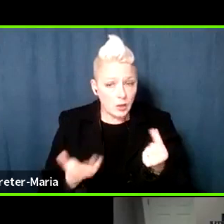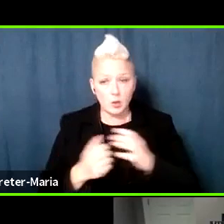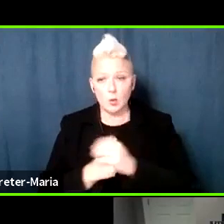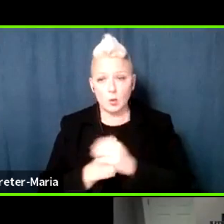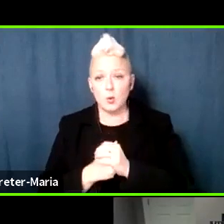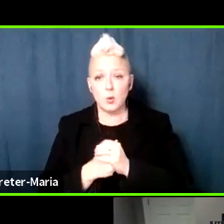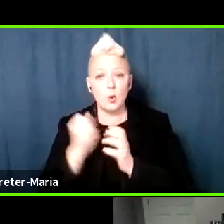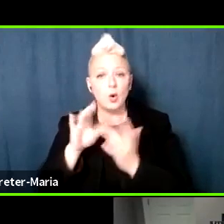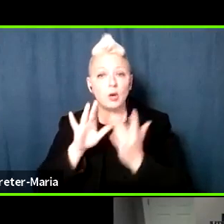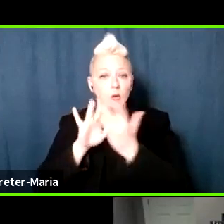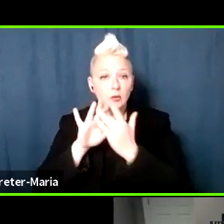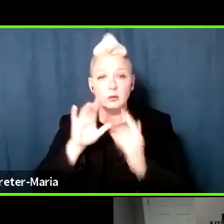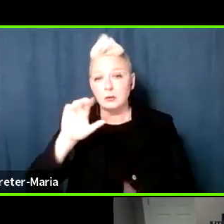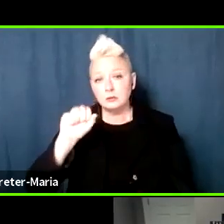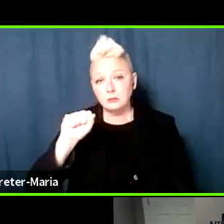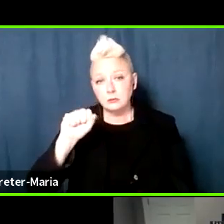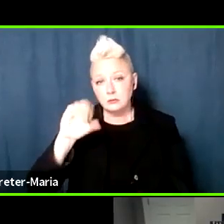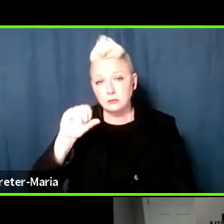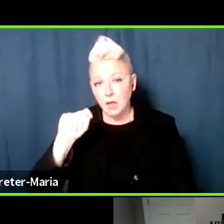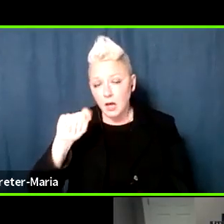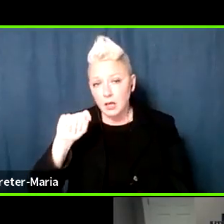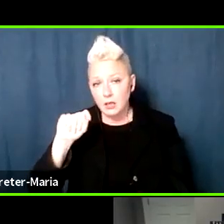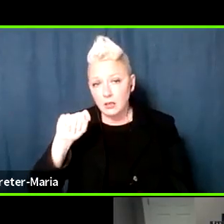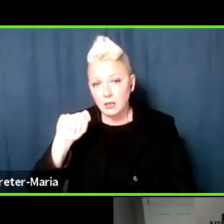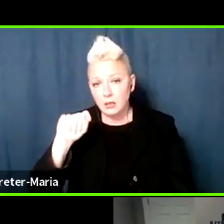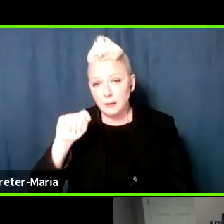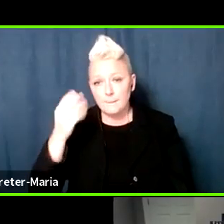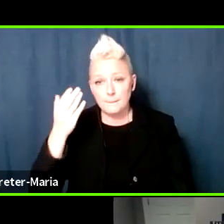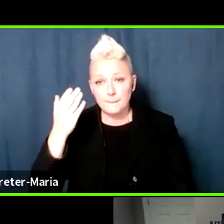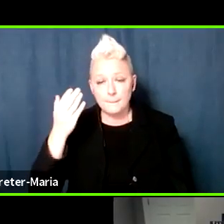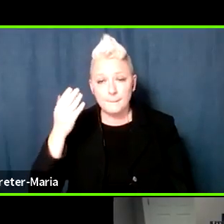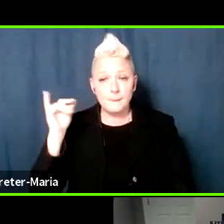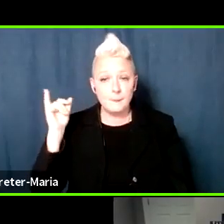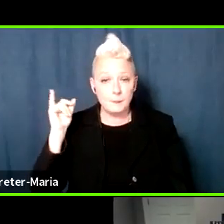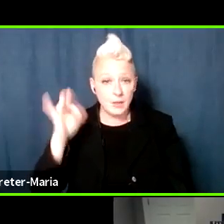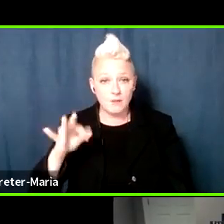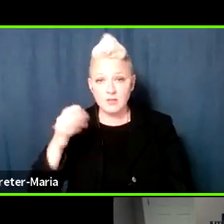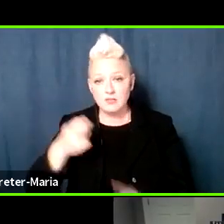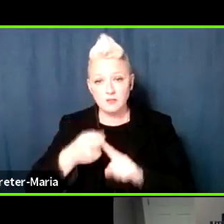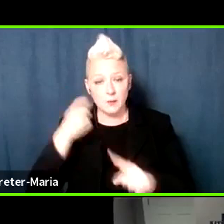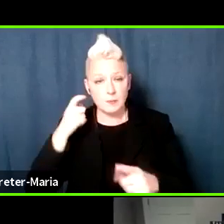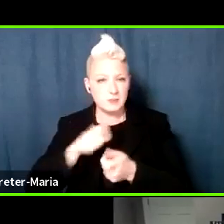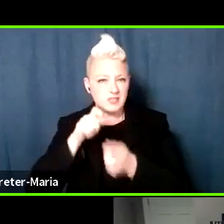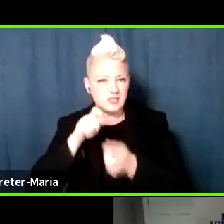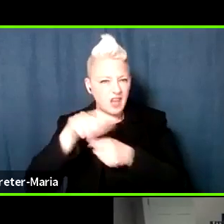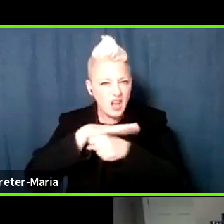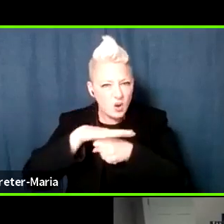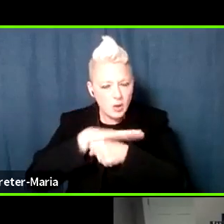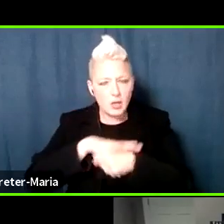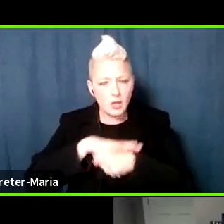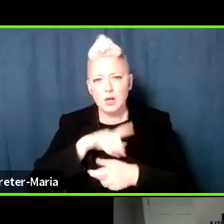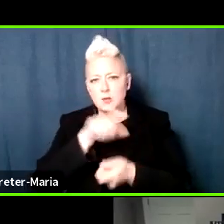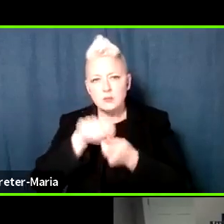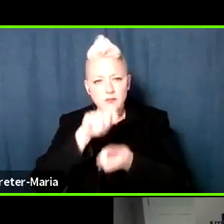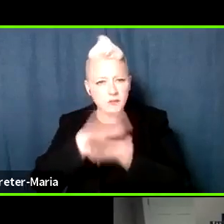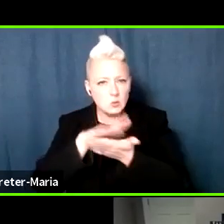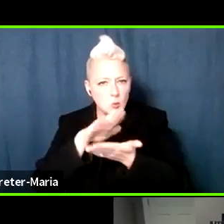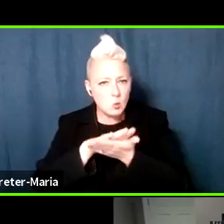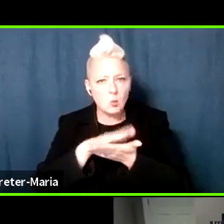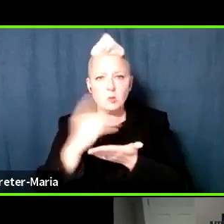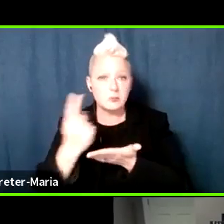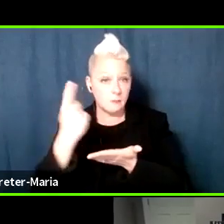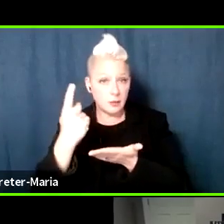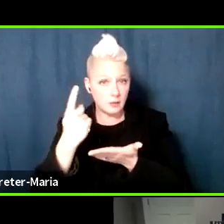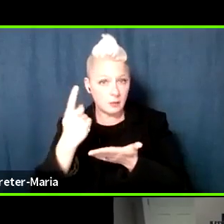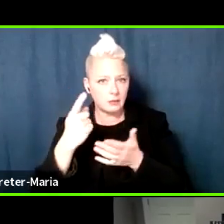reach out to Scott and say, maybe there's, you know, if, if, if it's from a particular area or a particular school or something like that.